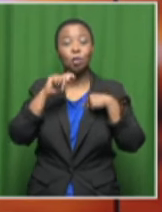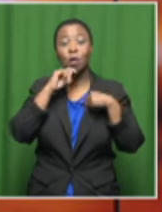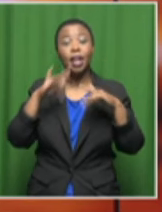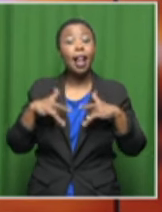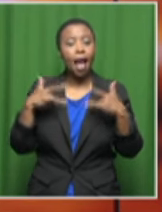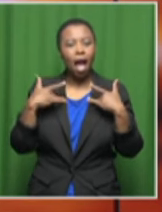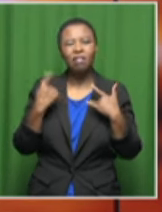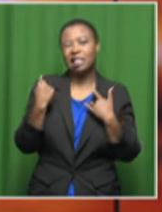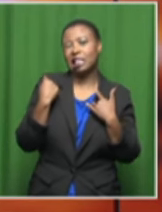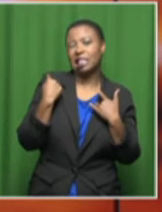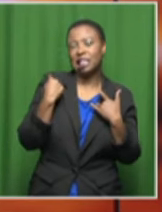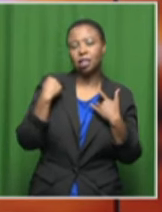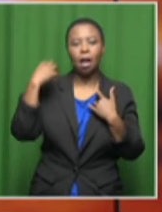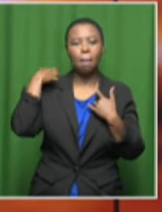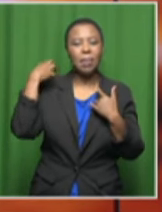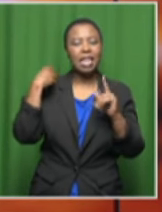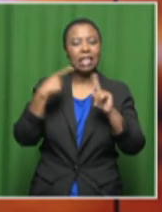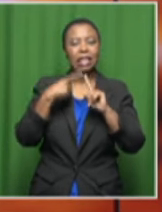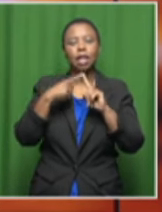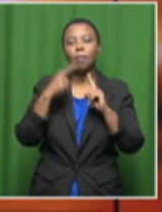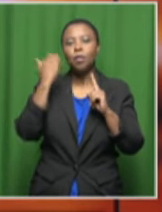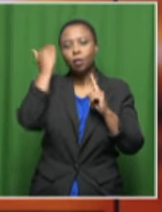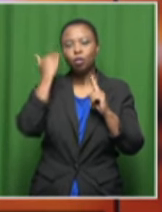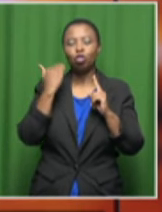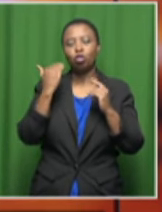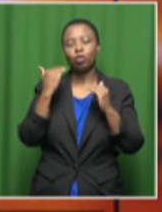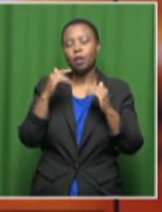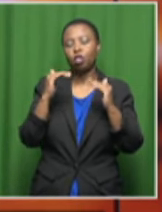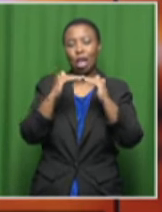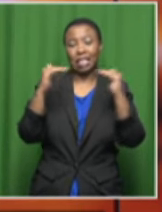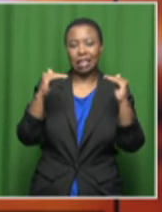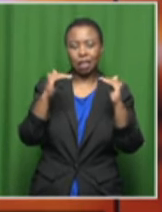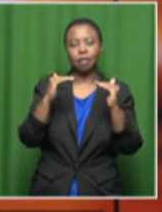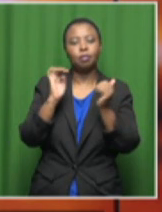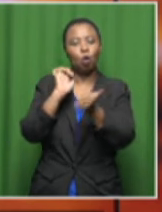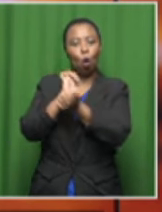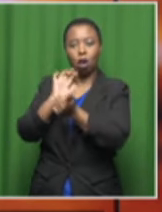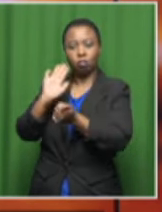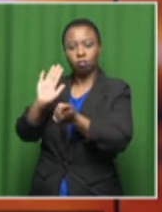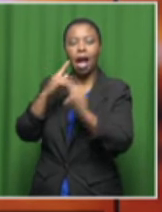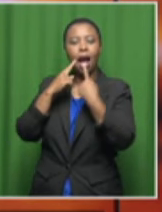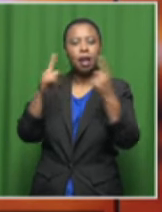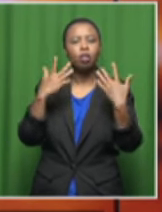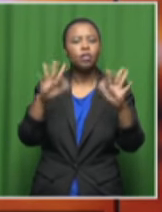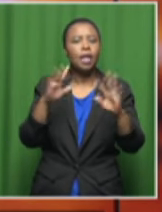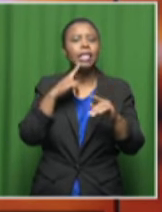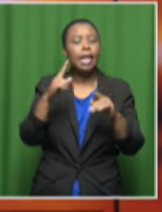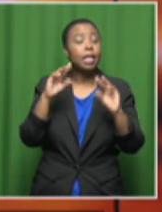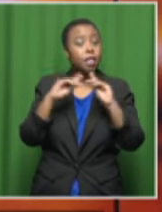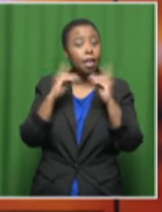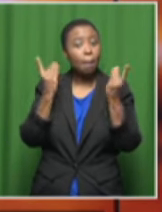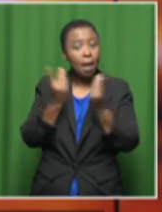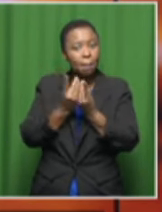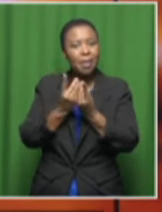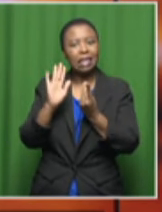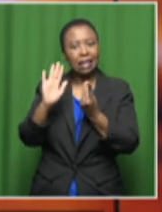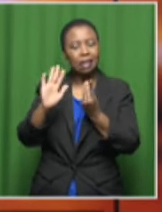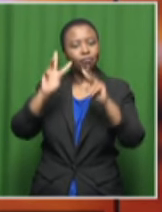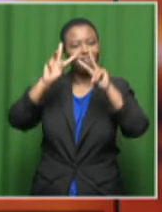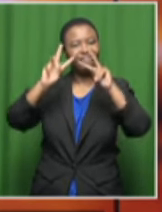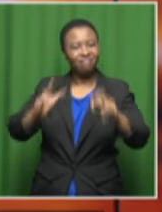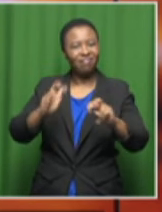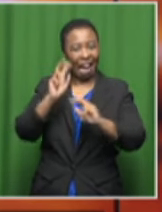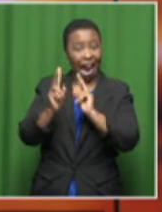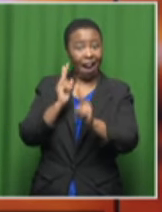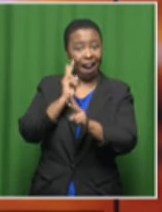Now, recently, Minister of Justice and Correctional Services Ronald Lamula announced that the department is reopening the inquest into